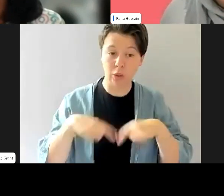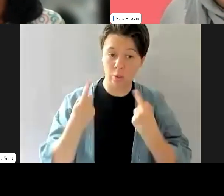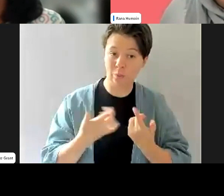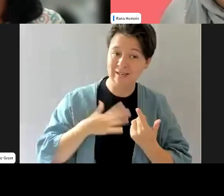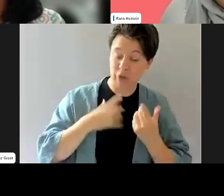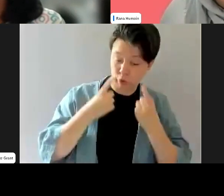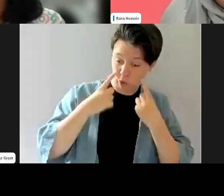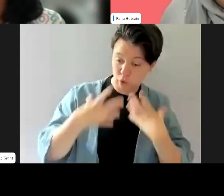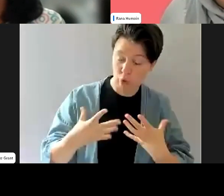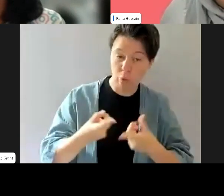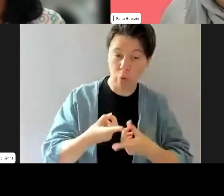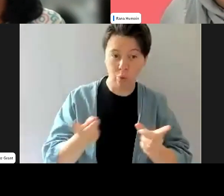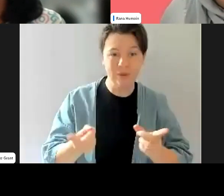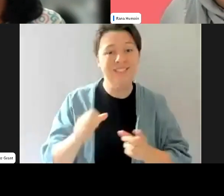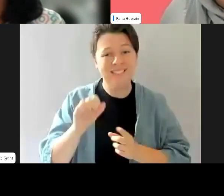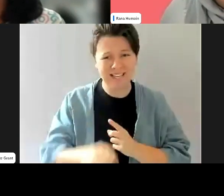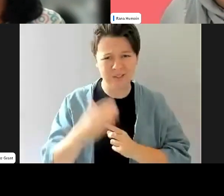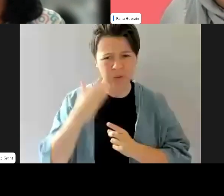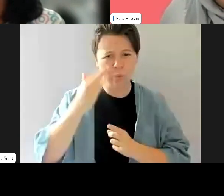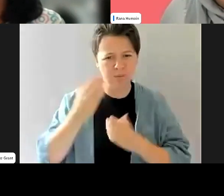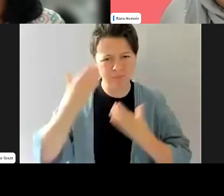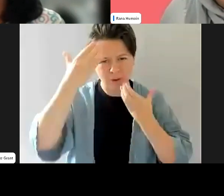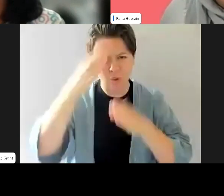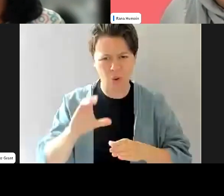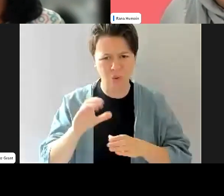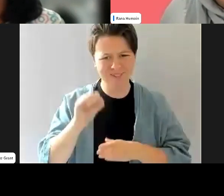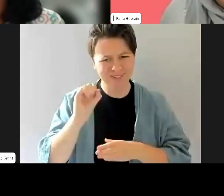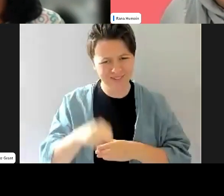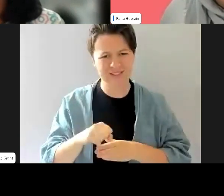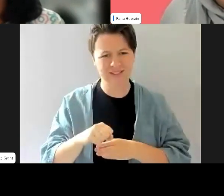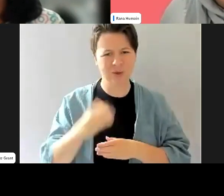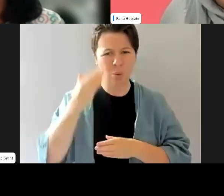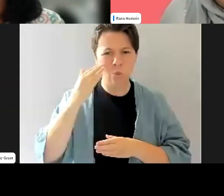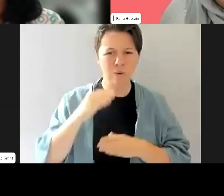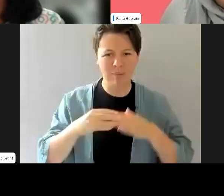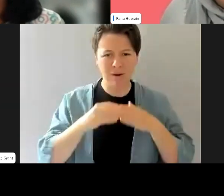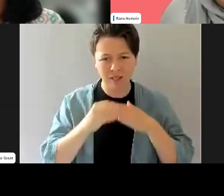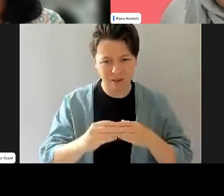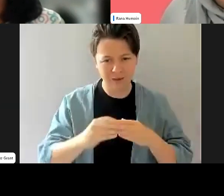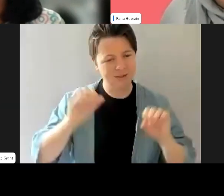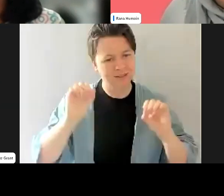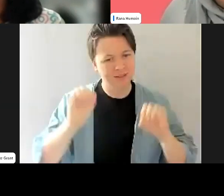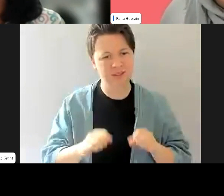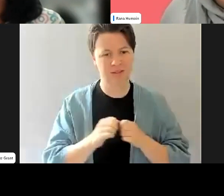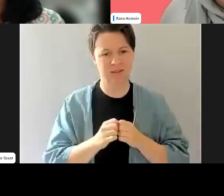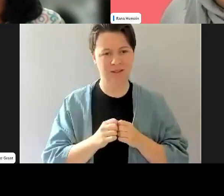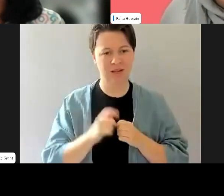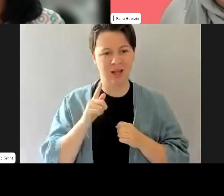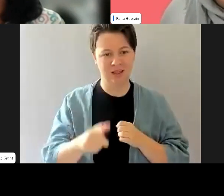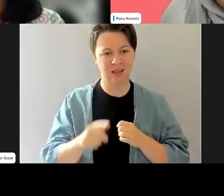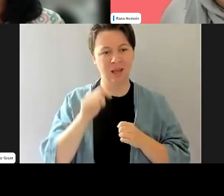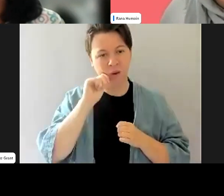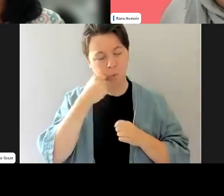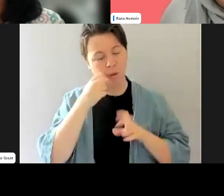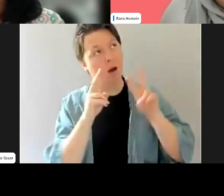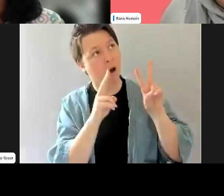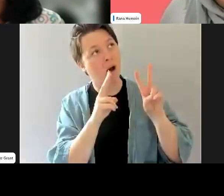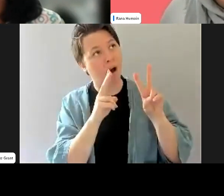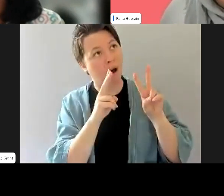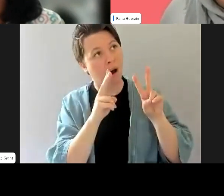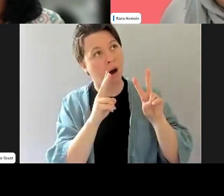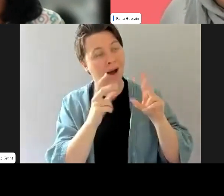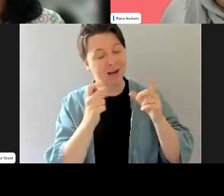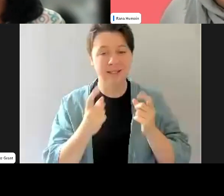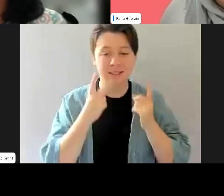absolutely women are coaches, absolutely women are leaders of your club. Um, and they're going to grow through and, and really push that